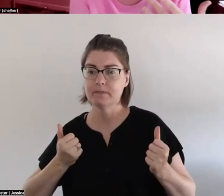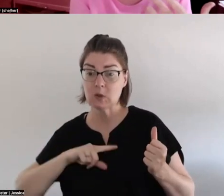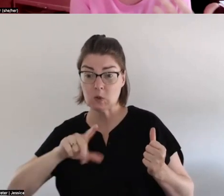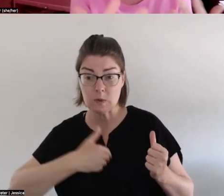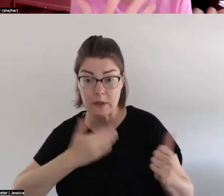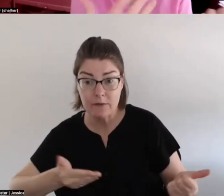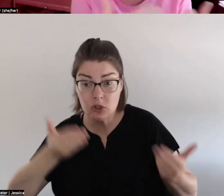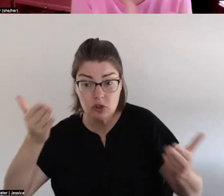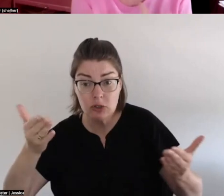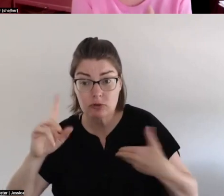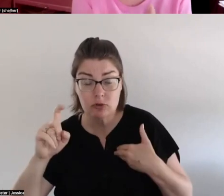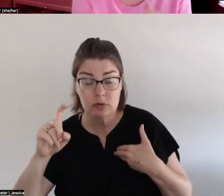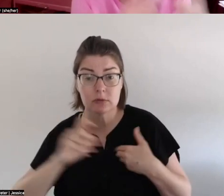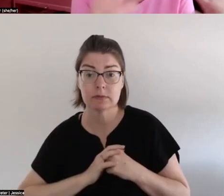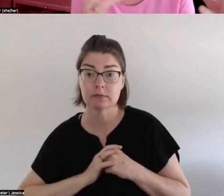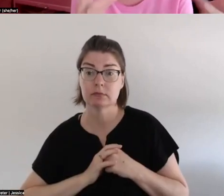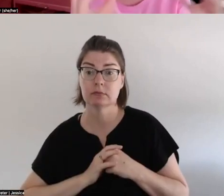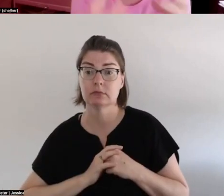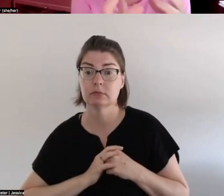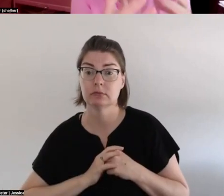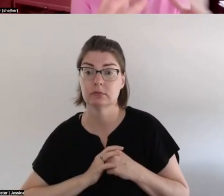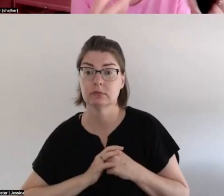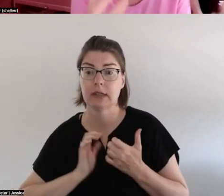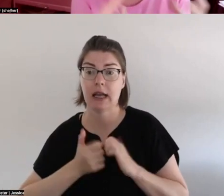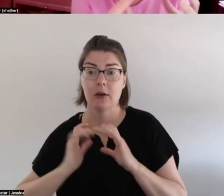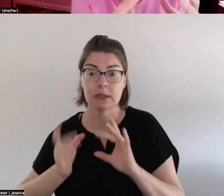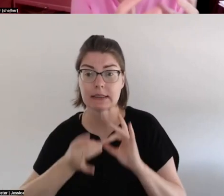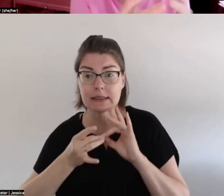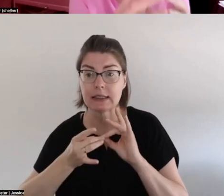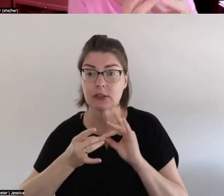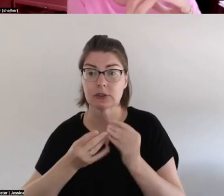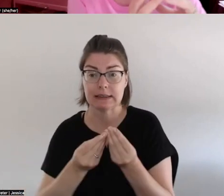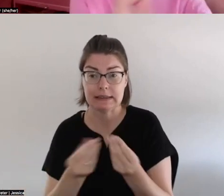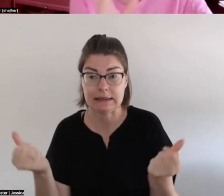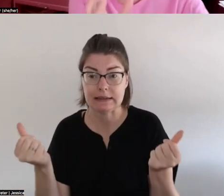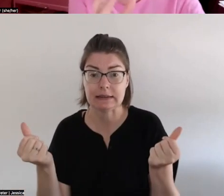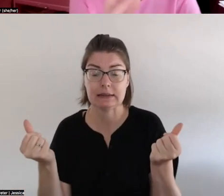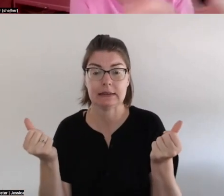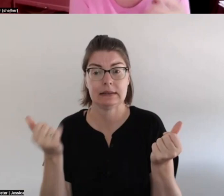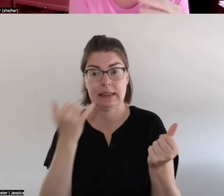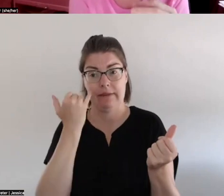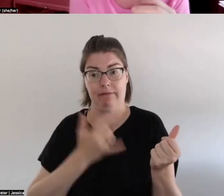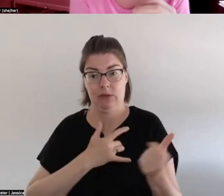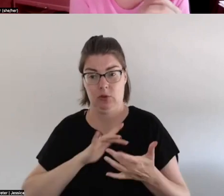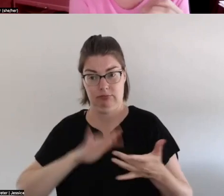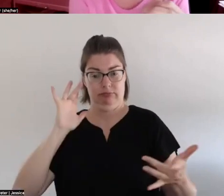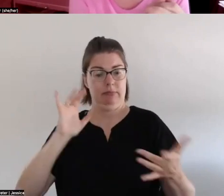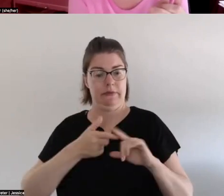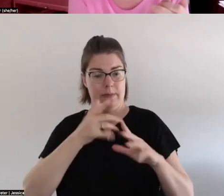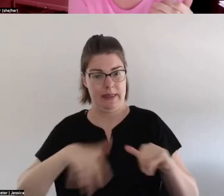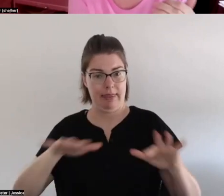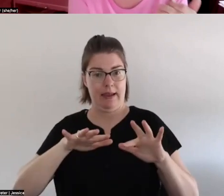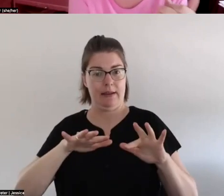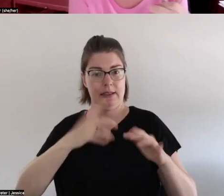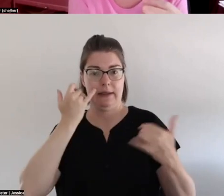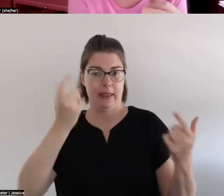for connection and healing when that disconnection from land may be